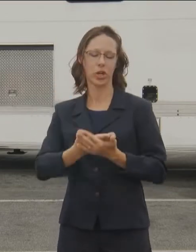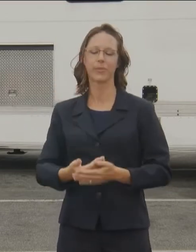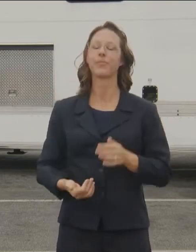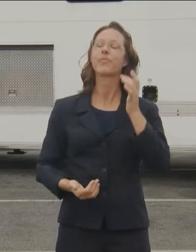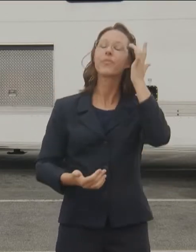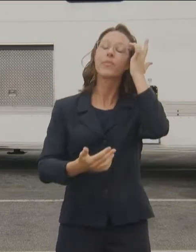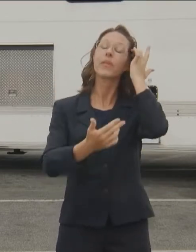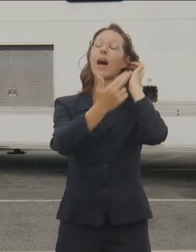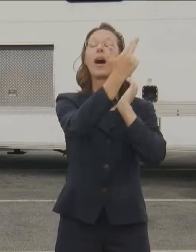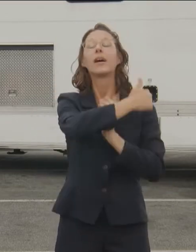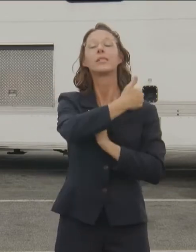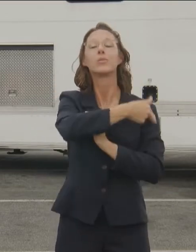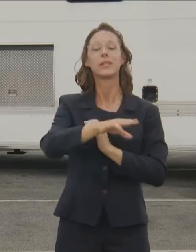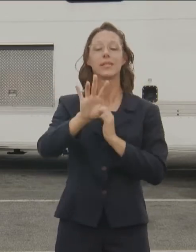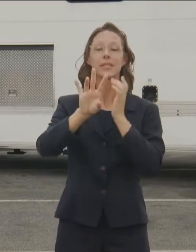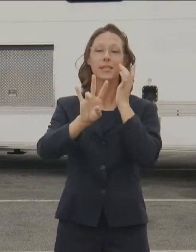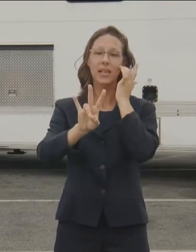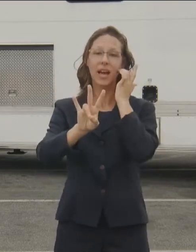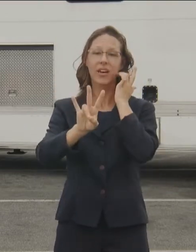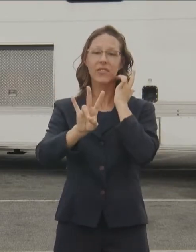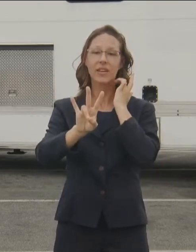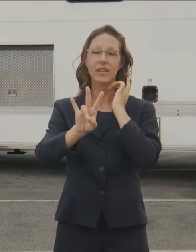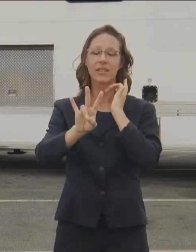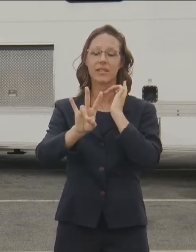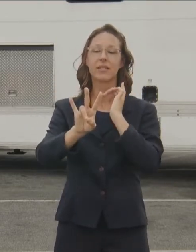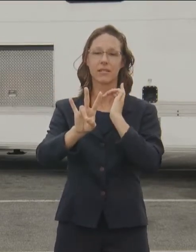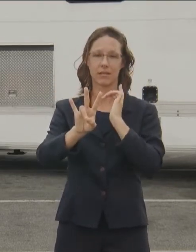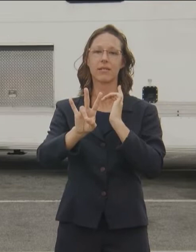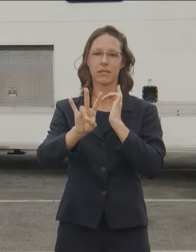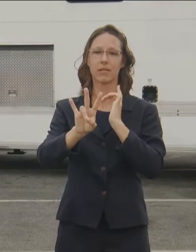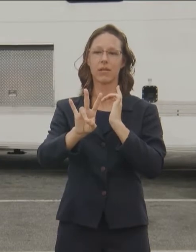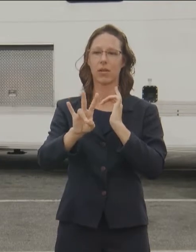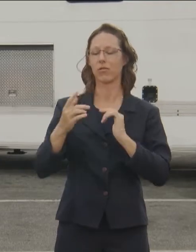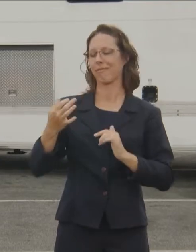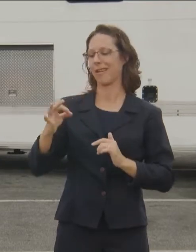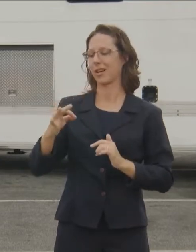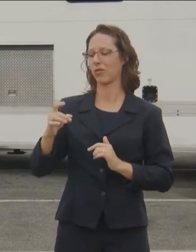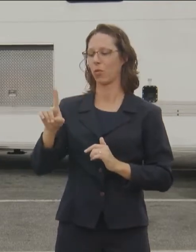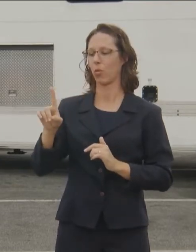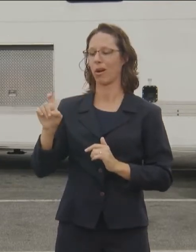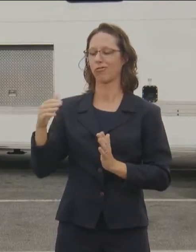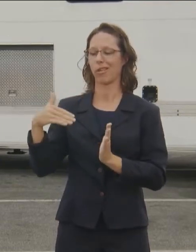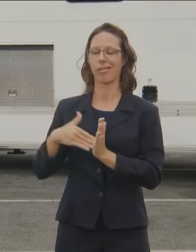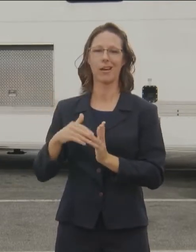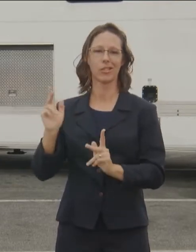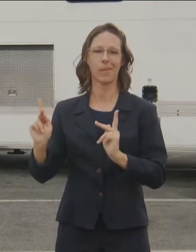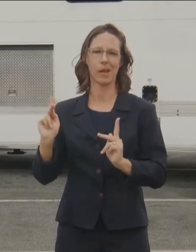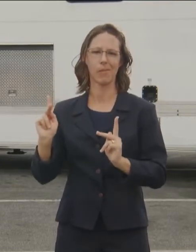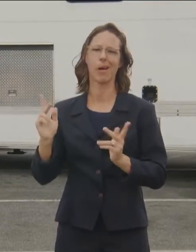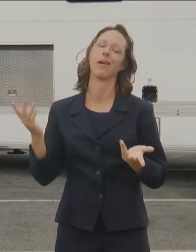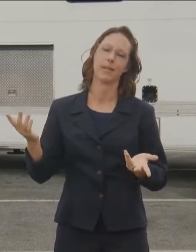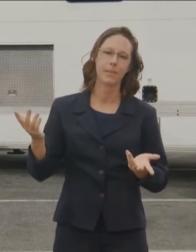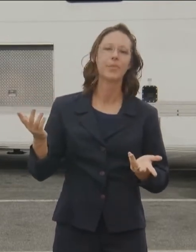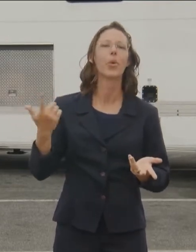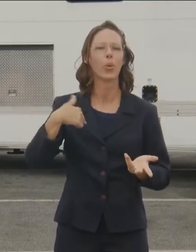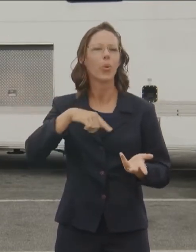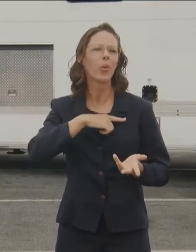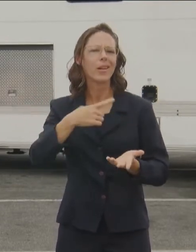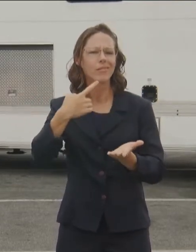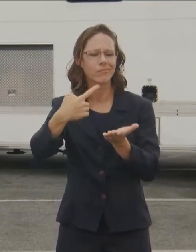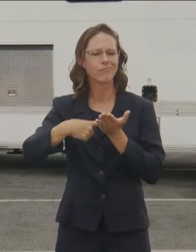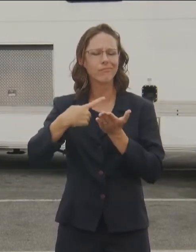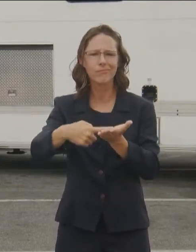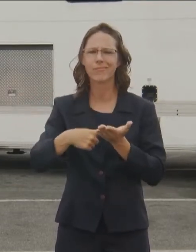we're at 7. The national rate is 19 per 100,000. But, again, we were just talking about that inside.